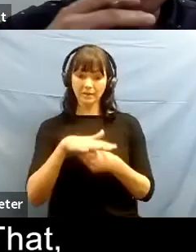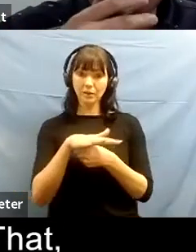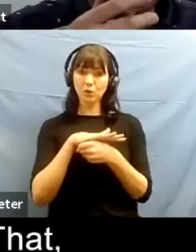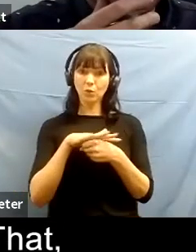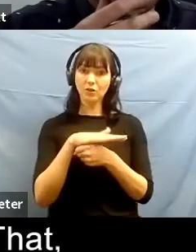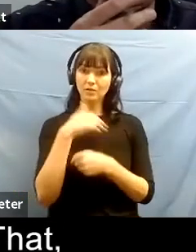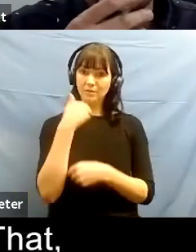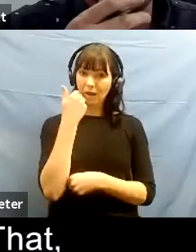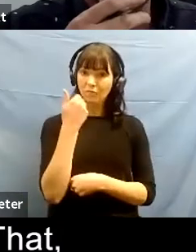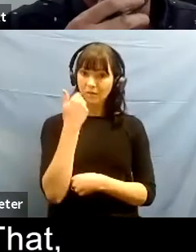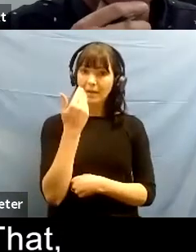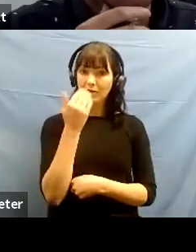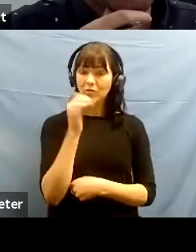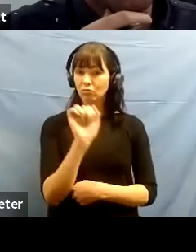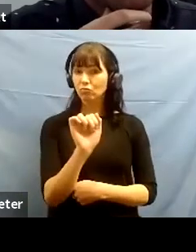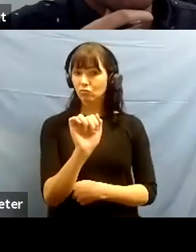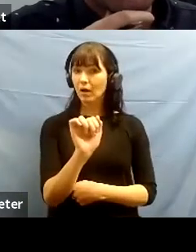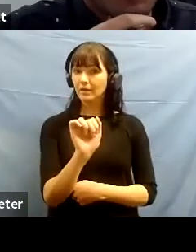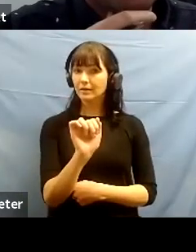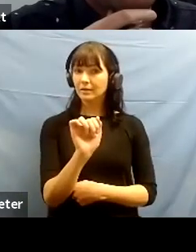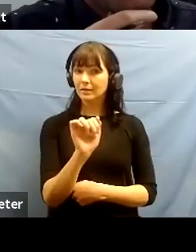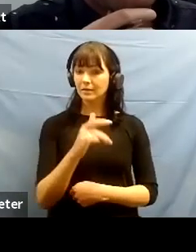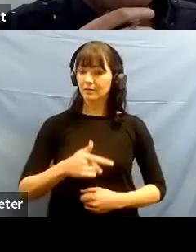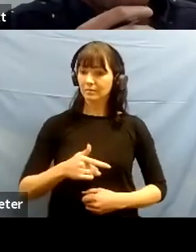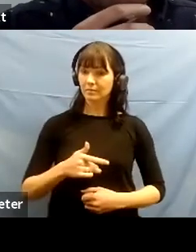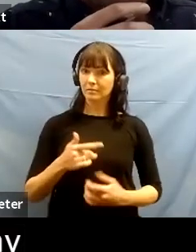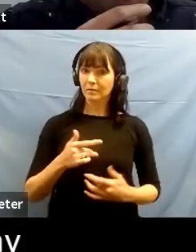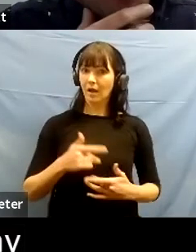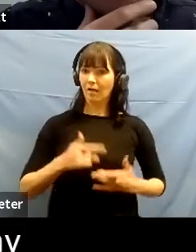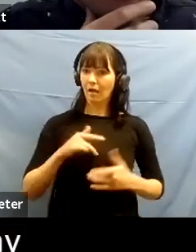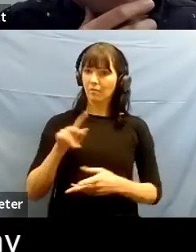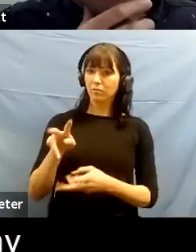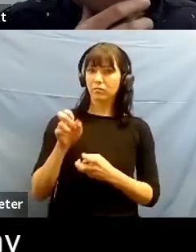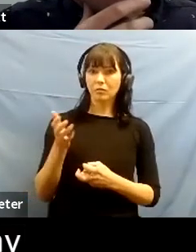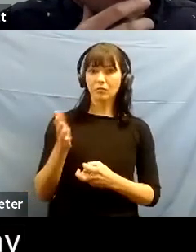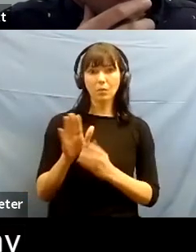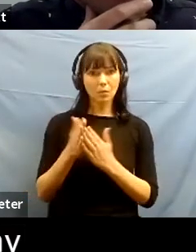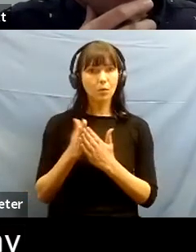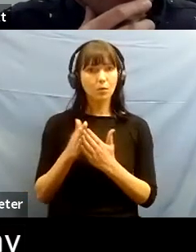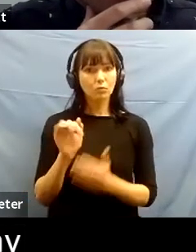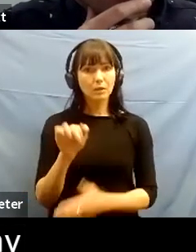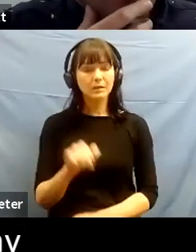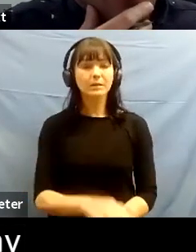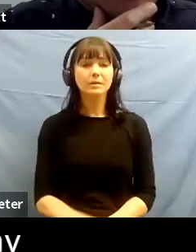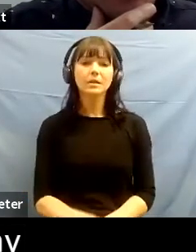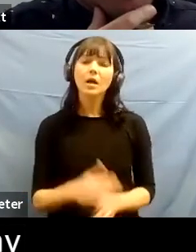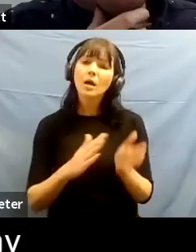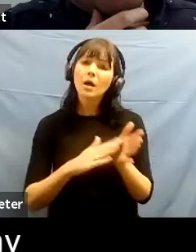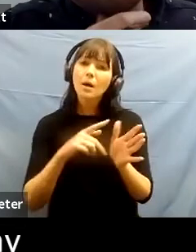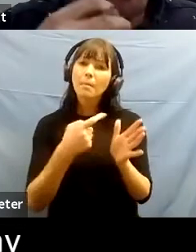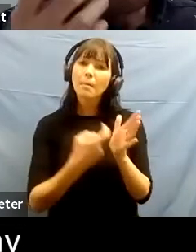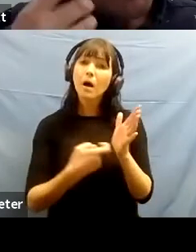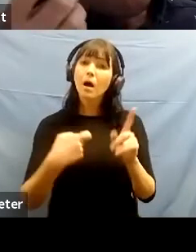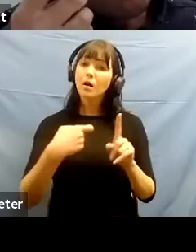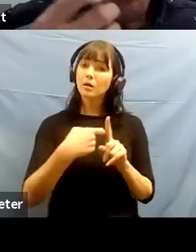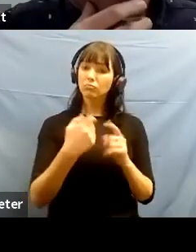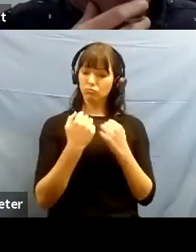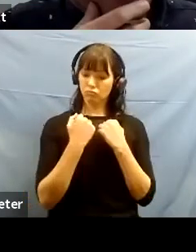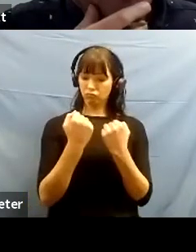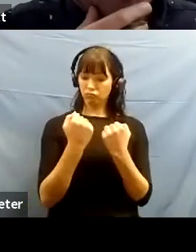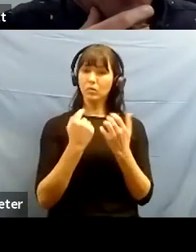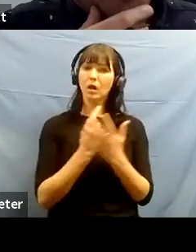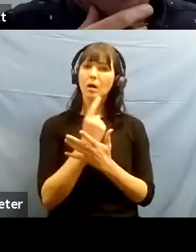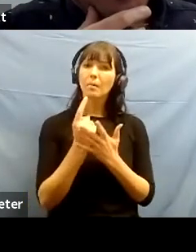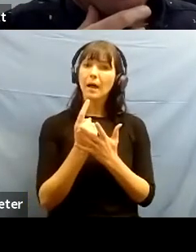that's one thing i kind of took from reading the book um mark do you do you have any reflections on this idea of recovery